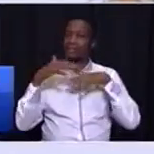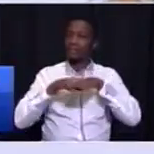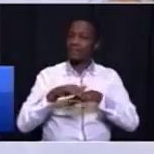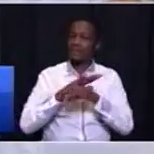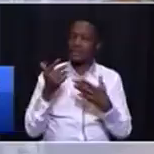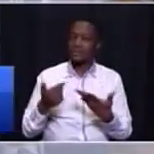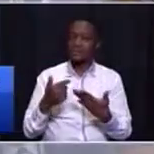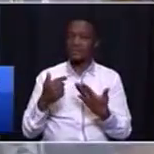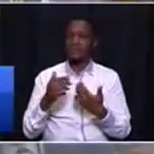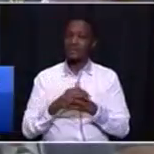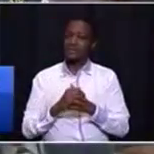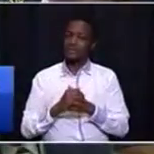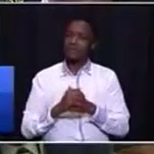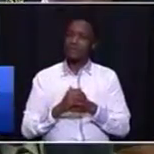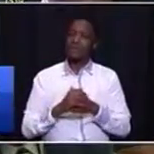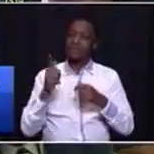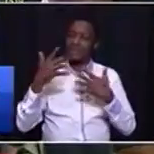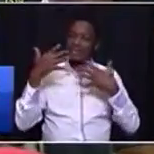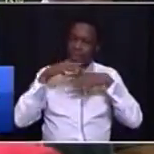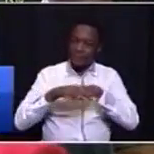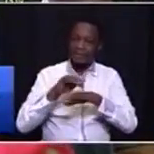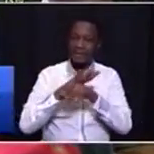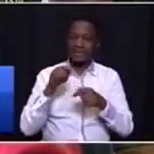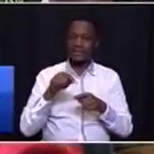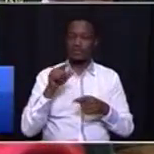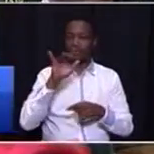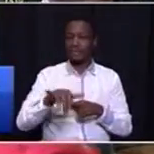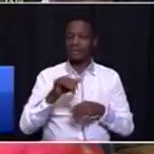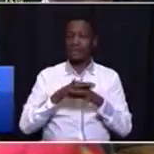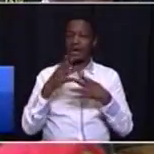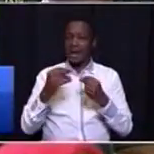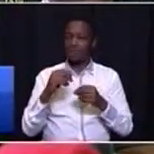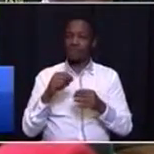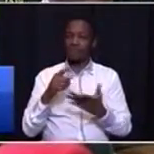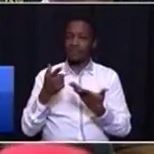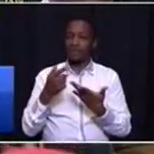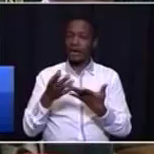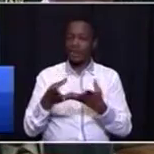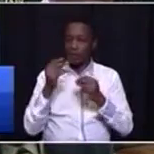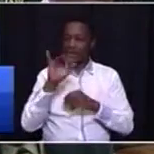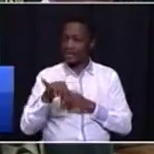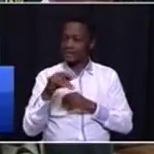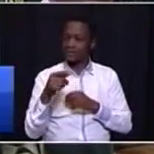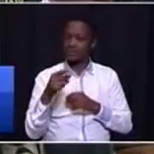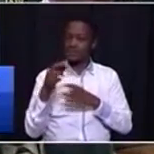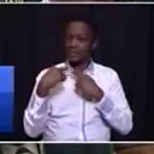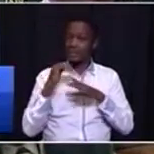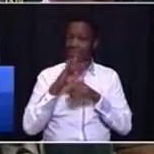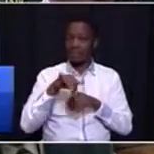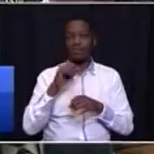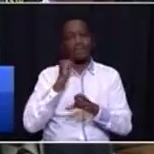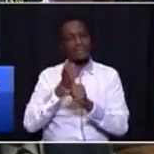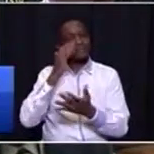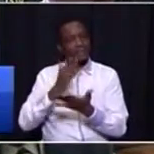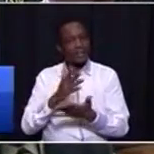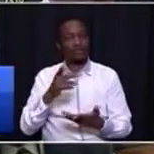Giyama Honorable Fuchs. The implementation of Giyama. I got a tweet from you, and I thank you for that, that we must make sure